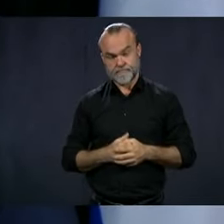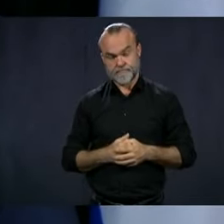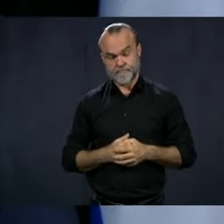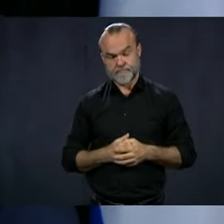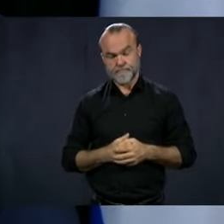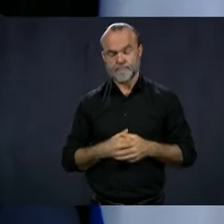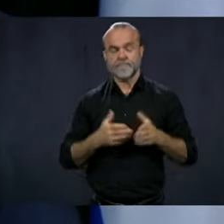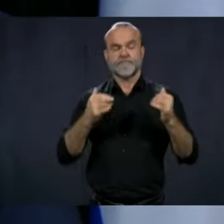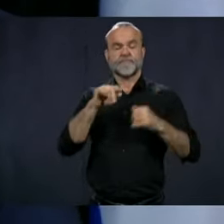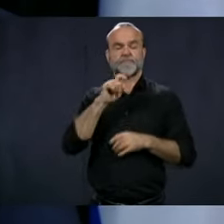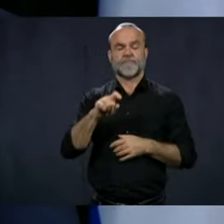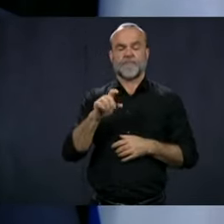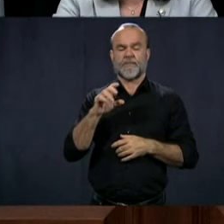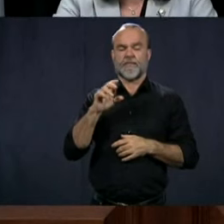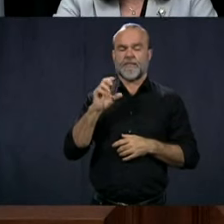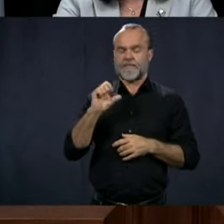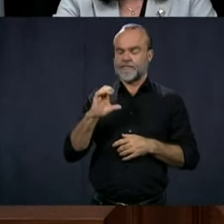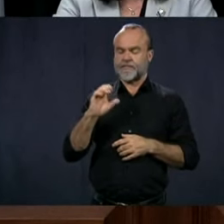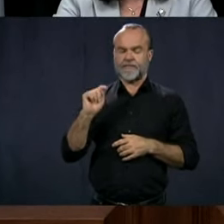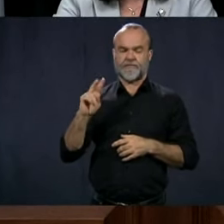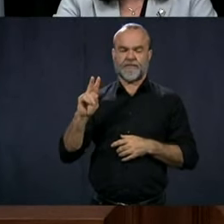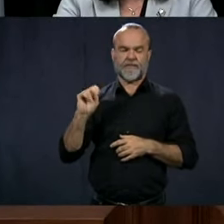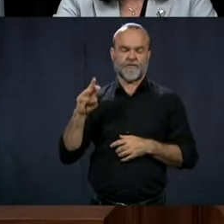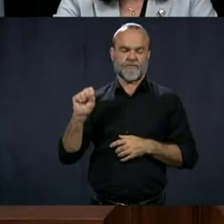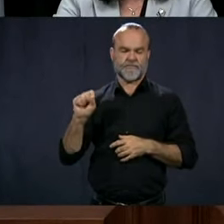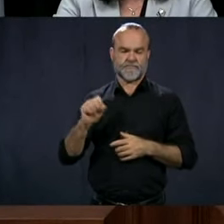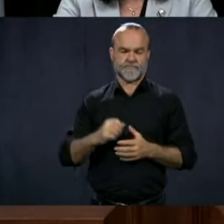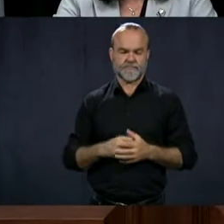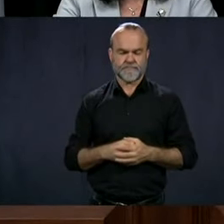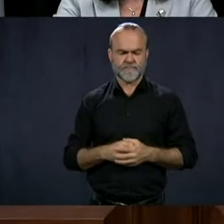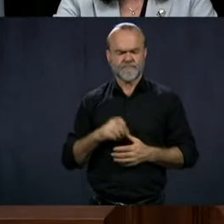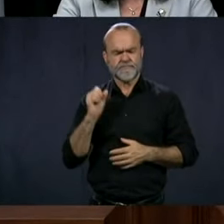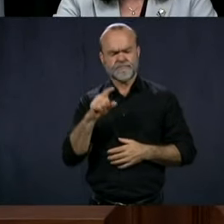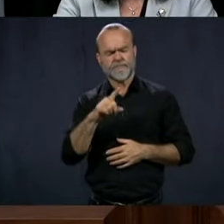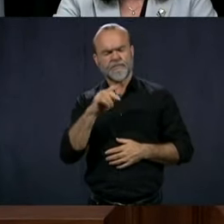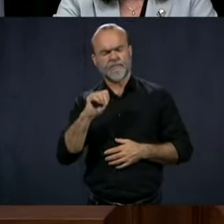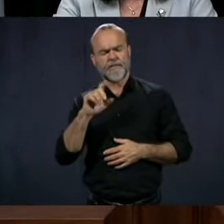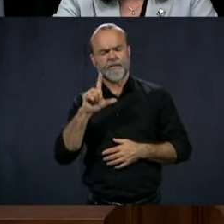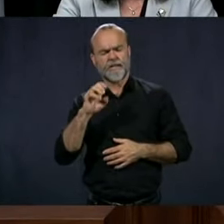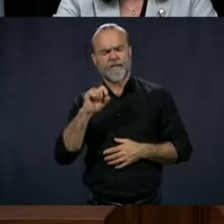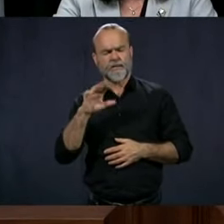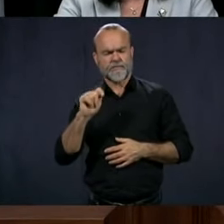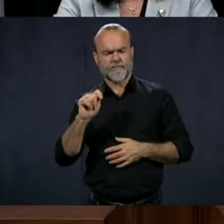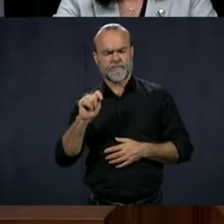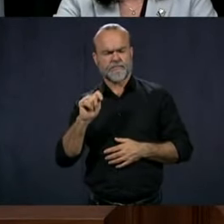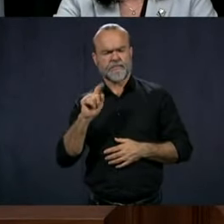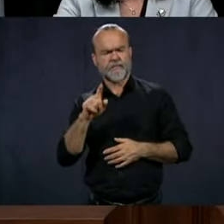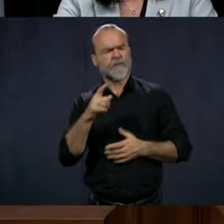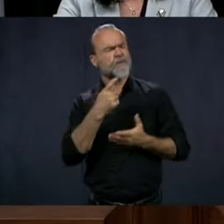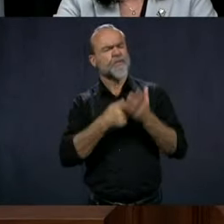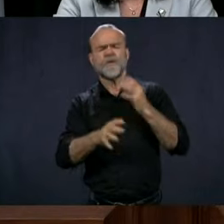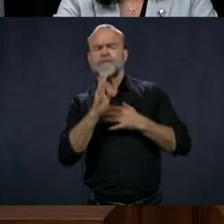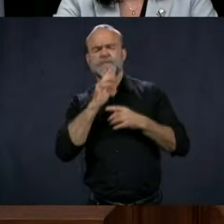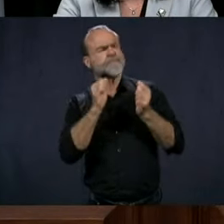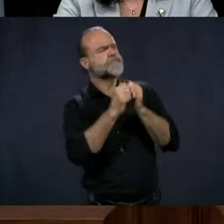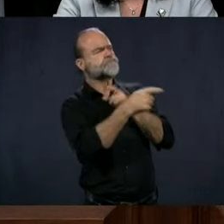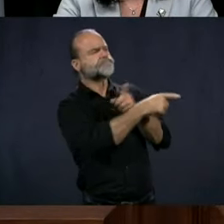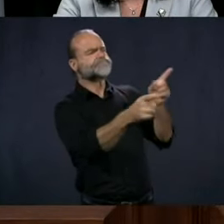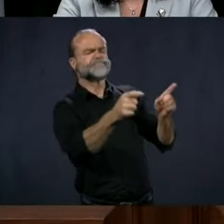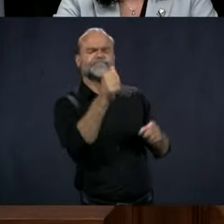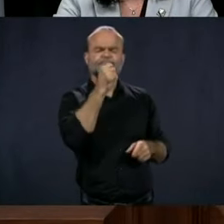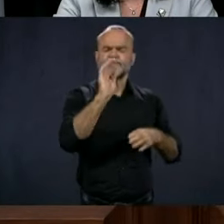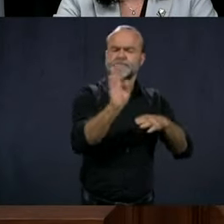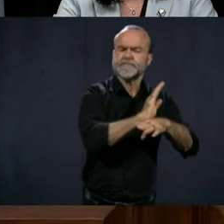So next question. Samuel Pouliot, CTV News. Hi. I'm Mr. Legault. What do you say to the private sector who are